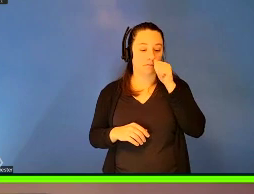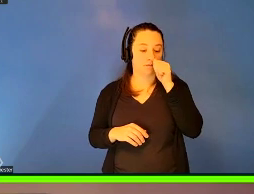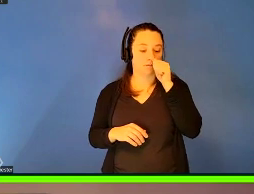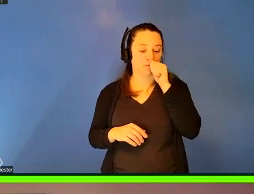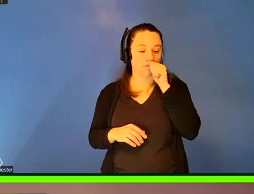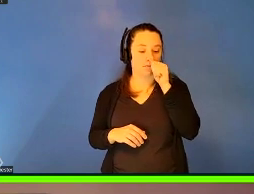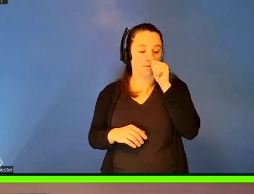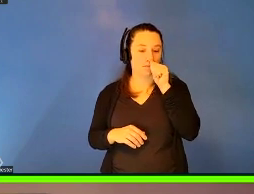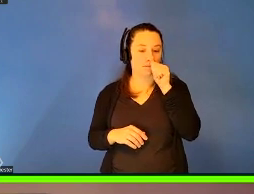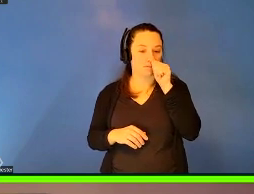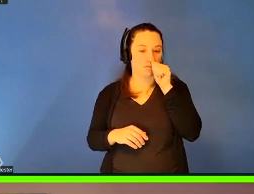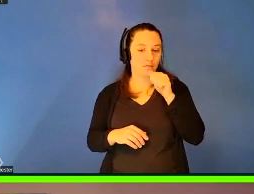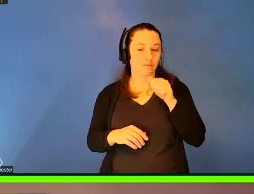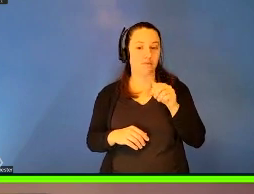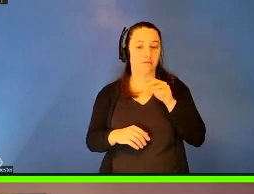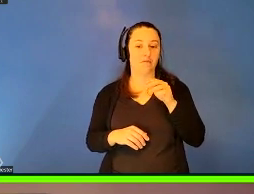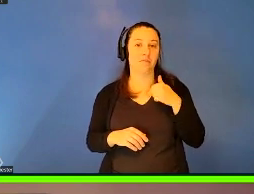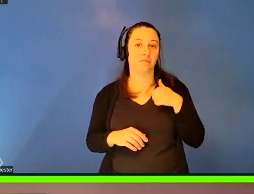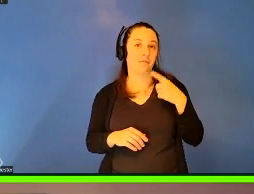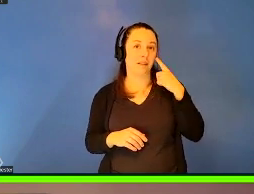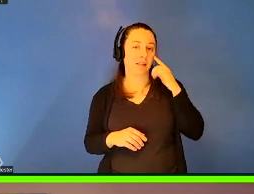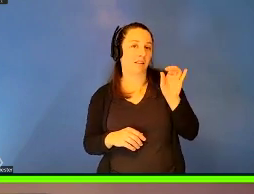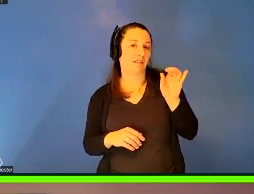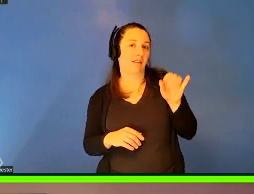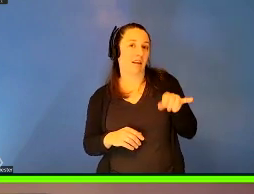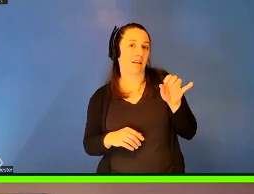you know, I think, I think that that's the, um,